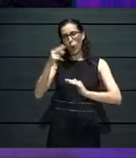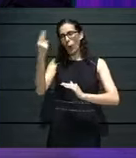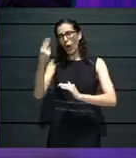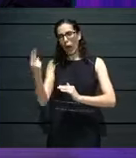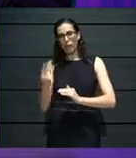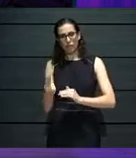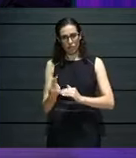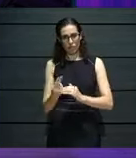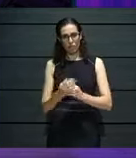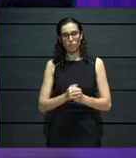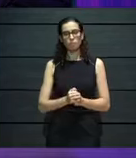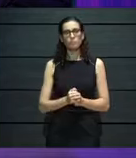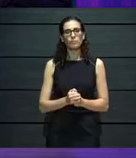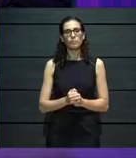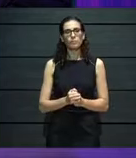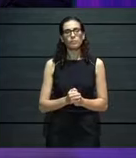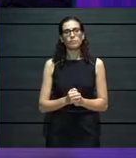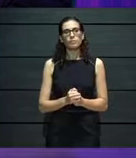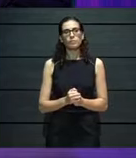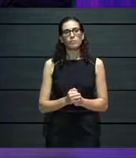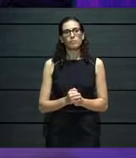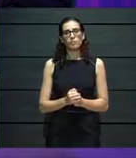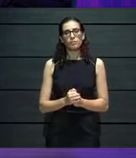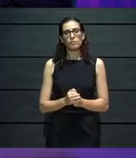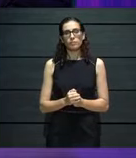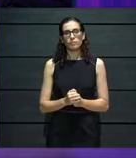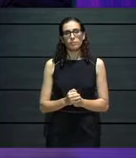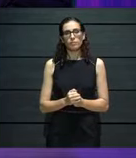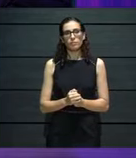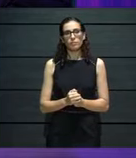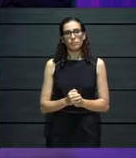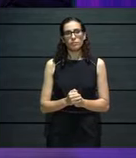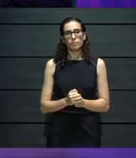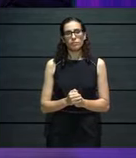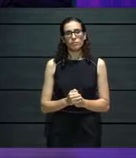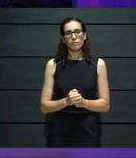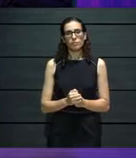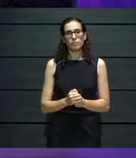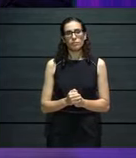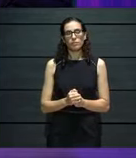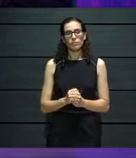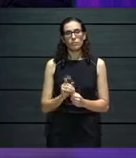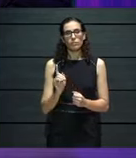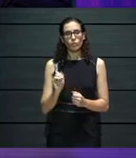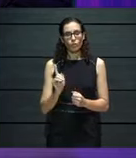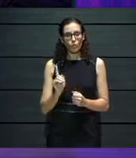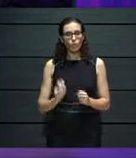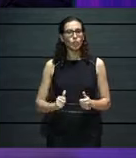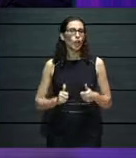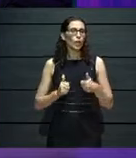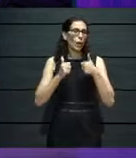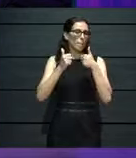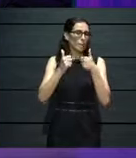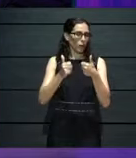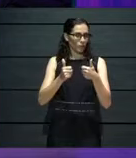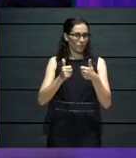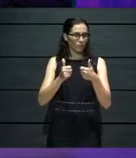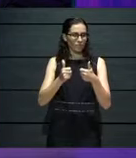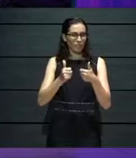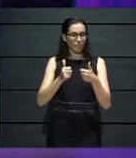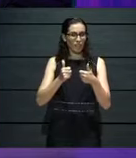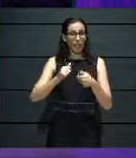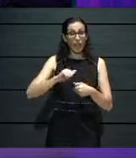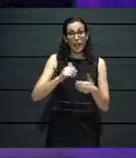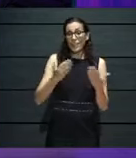And, on that note, what is quite important is then how we actively